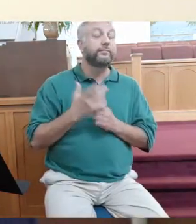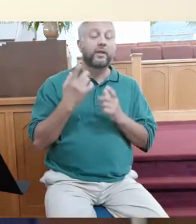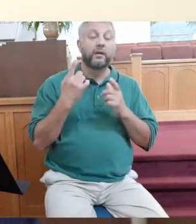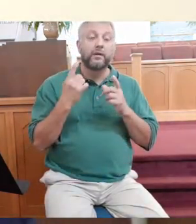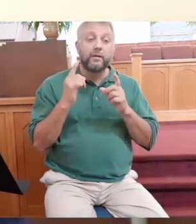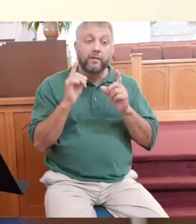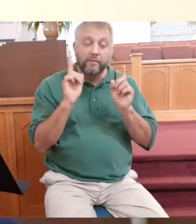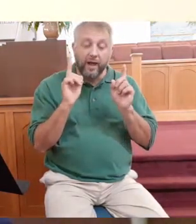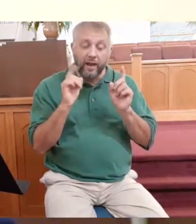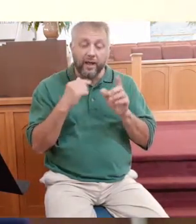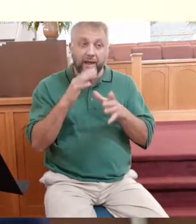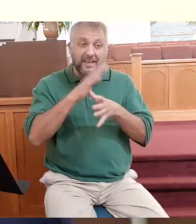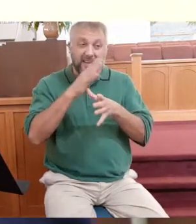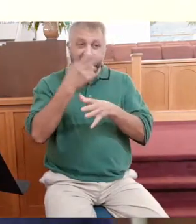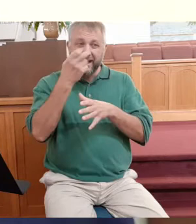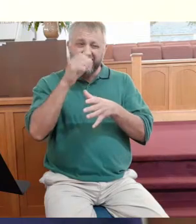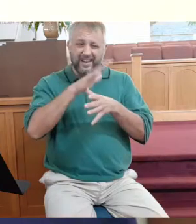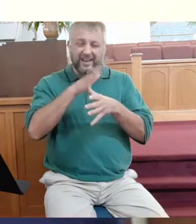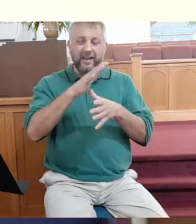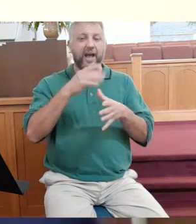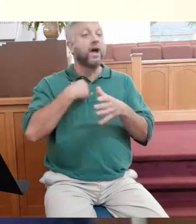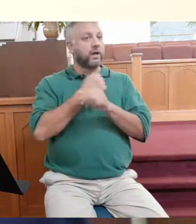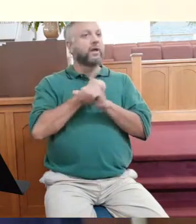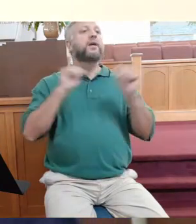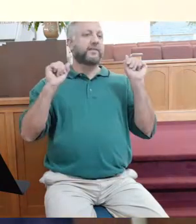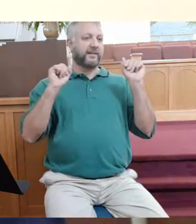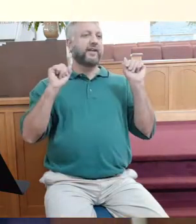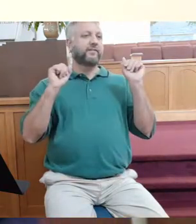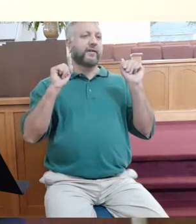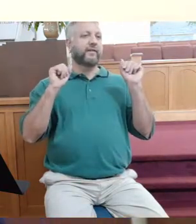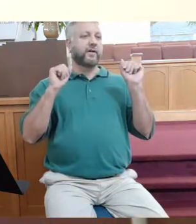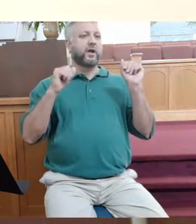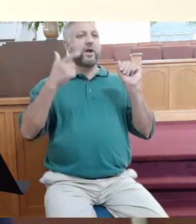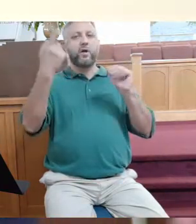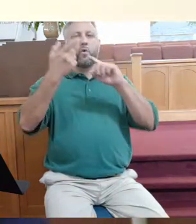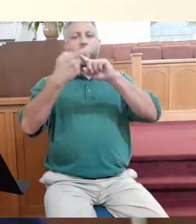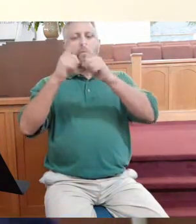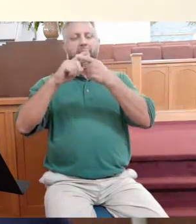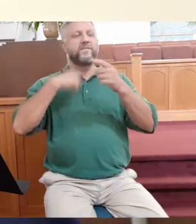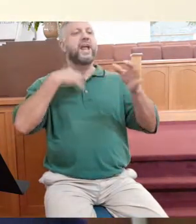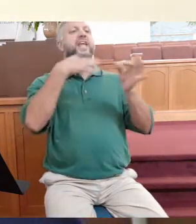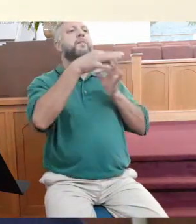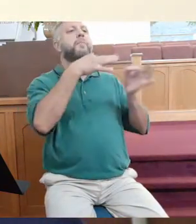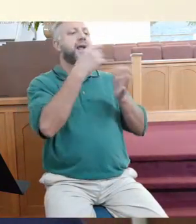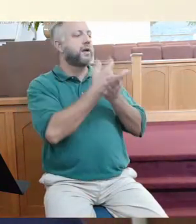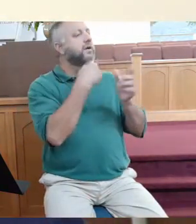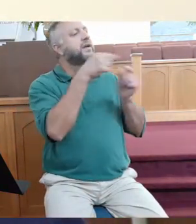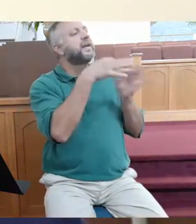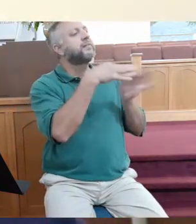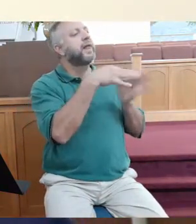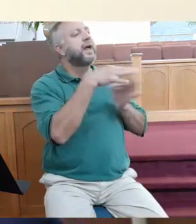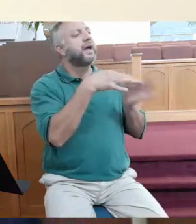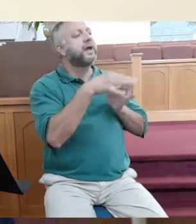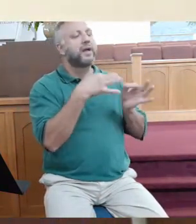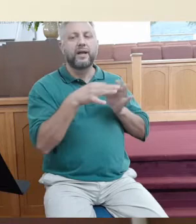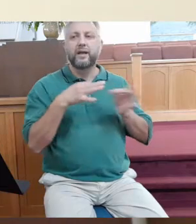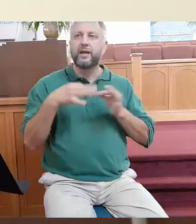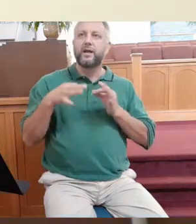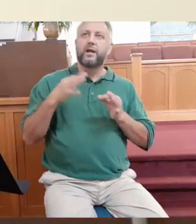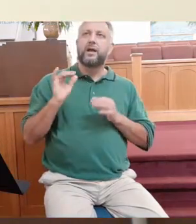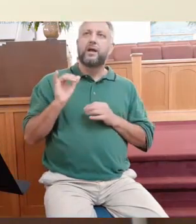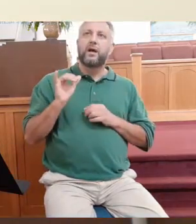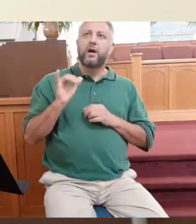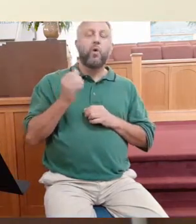So finally, as a senior in high school, I give my life to Jesus because a friend of mine explained the gospel to me. Just a few weeks from